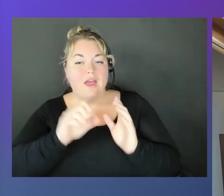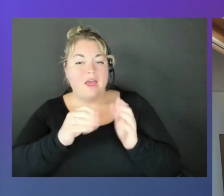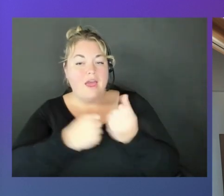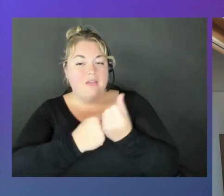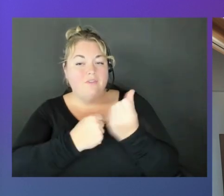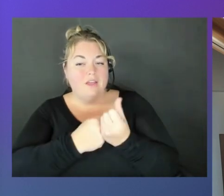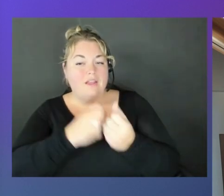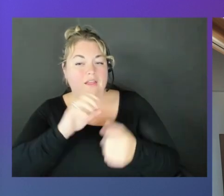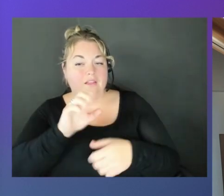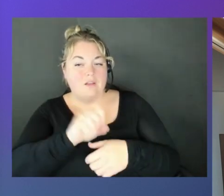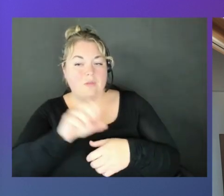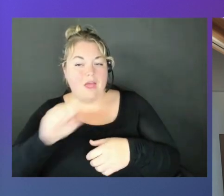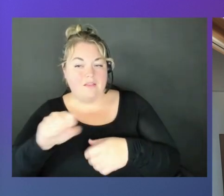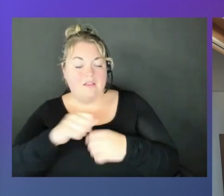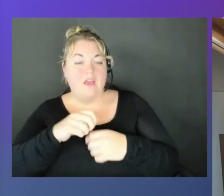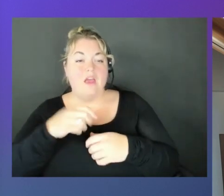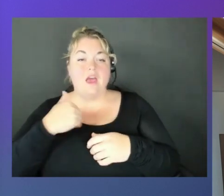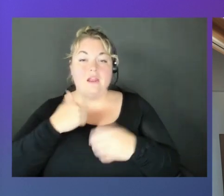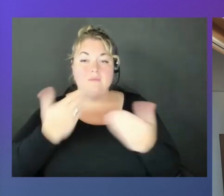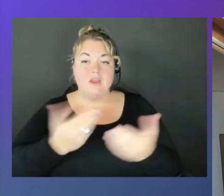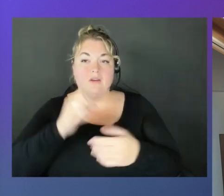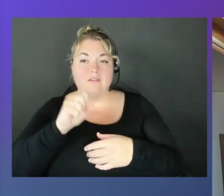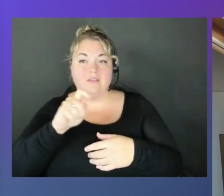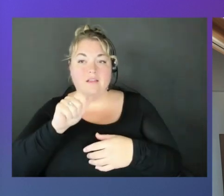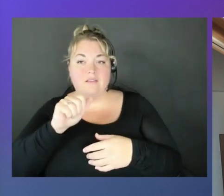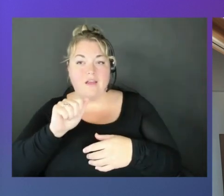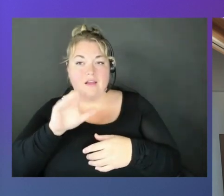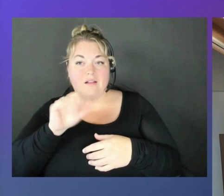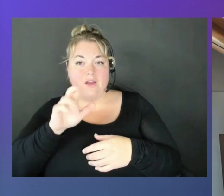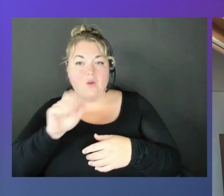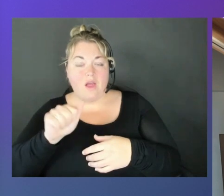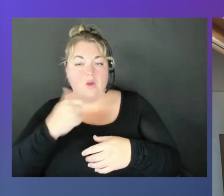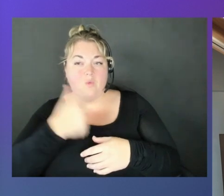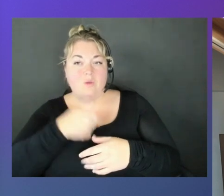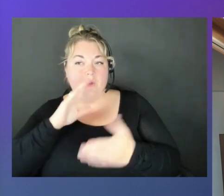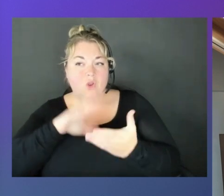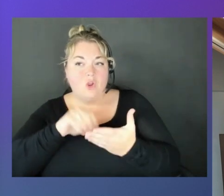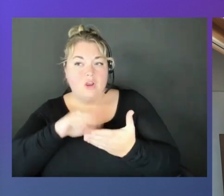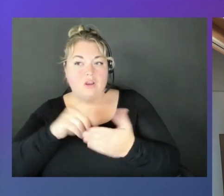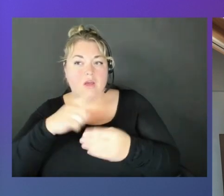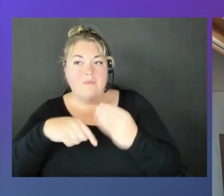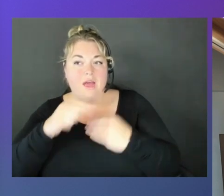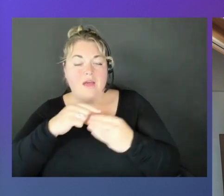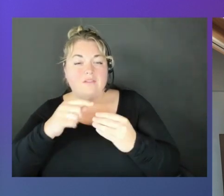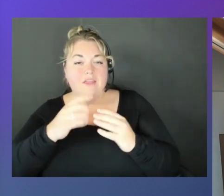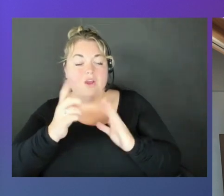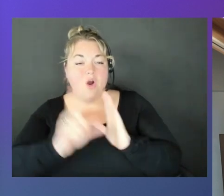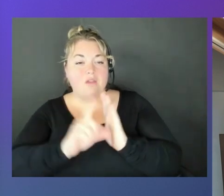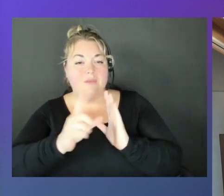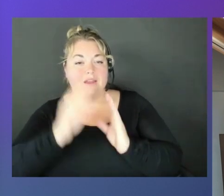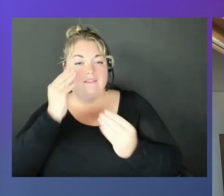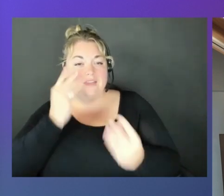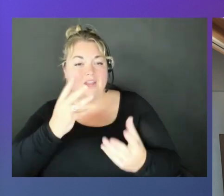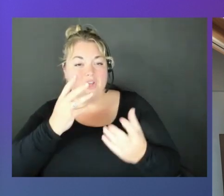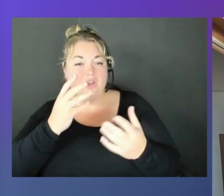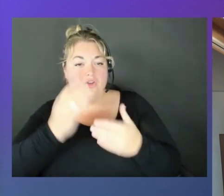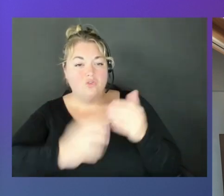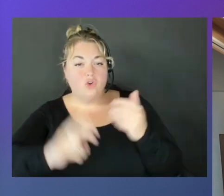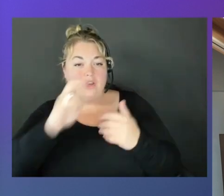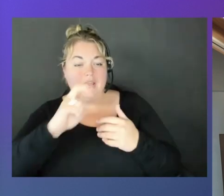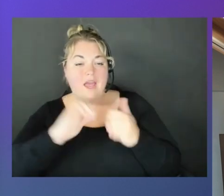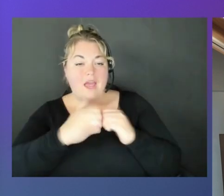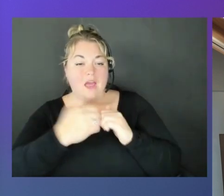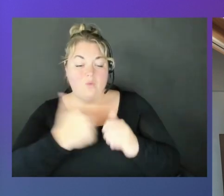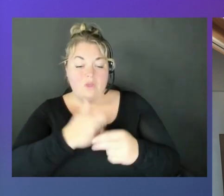Automotive Lab in Santa Clara, where we're going to learn about automotive data journey and how to use AWS services to